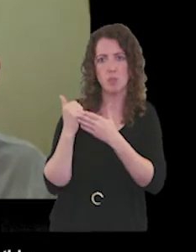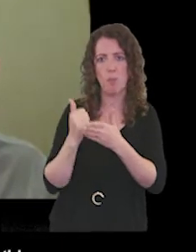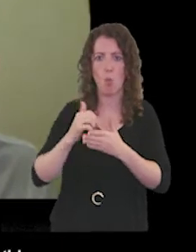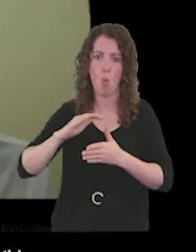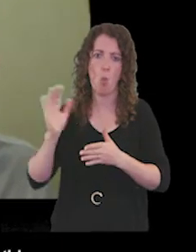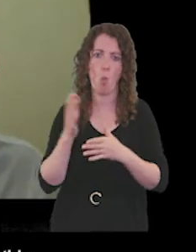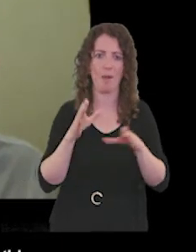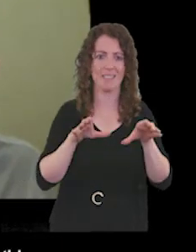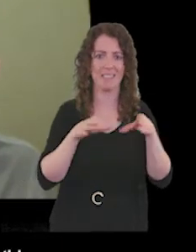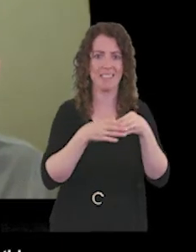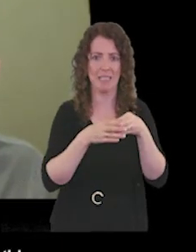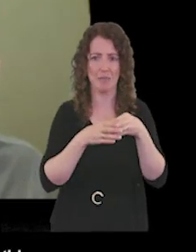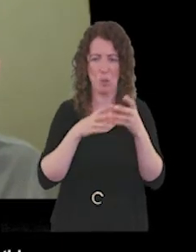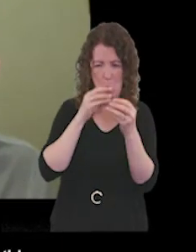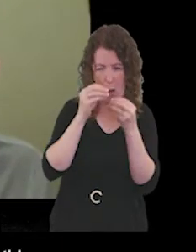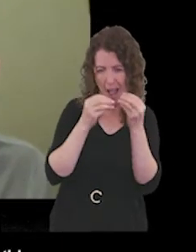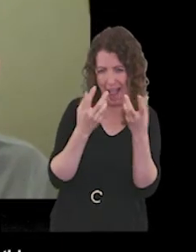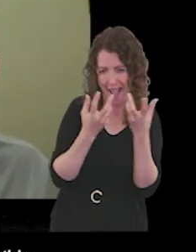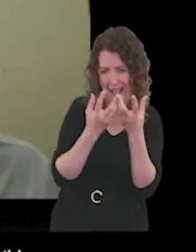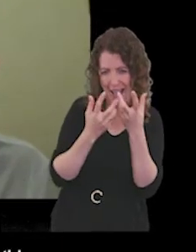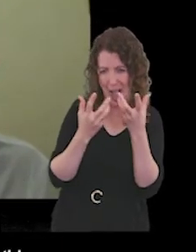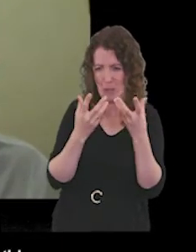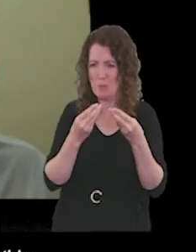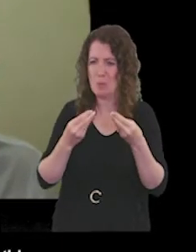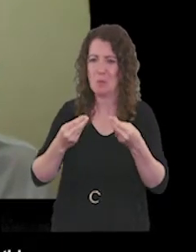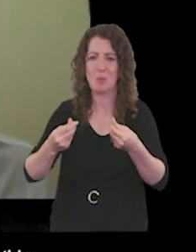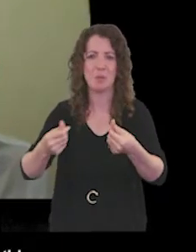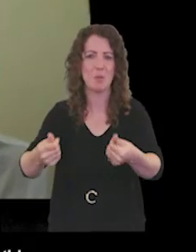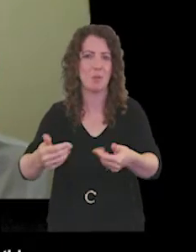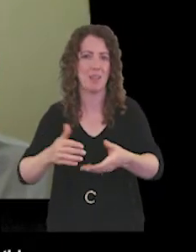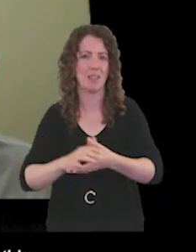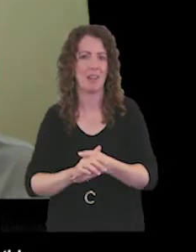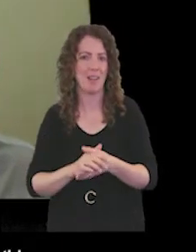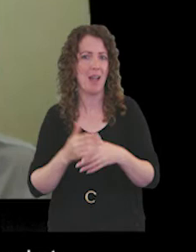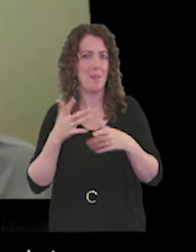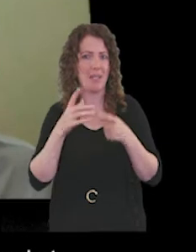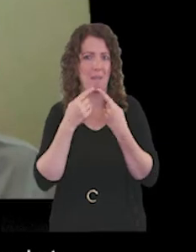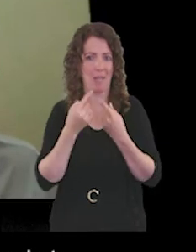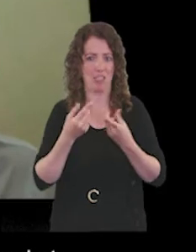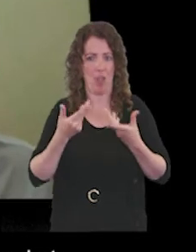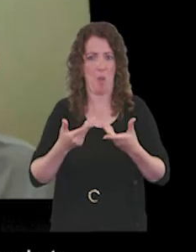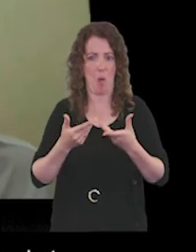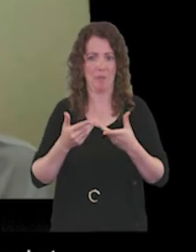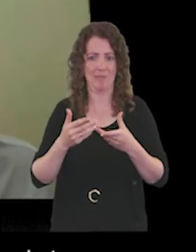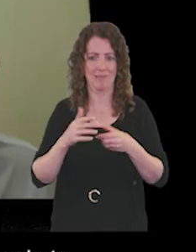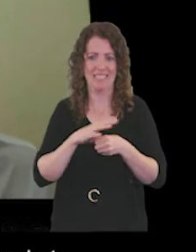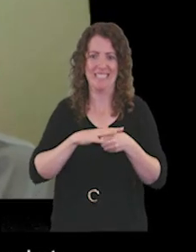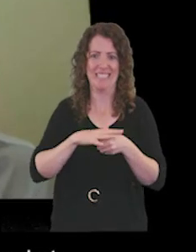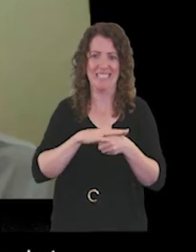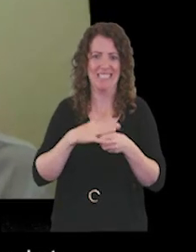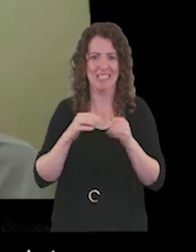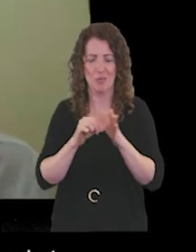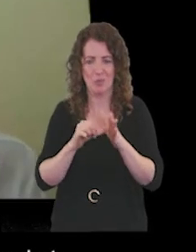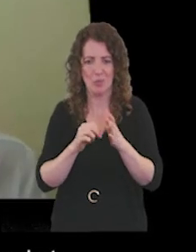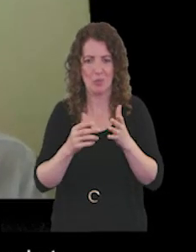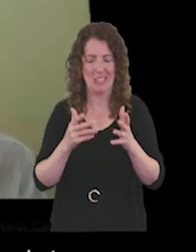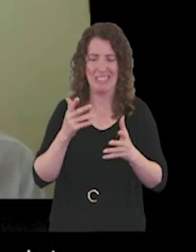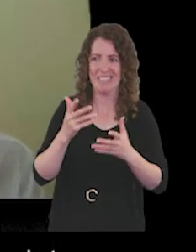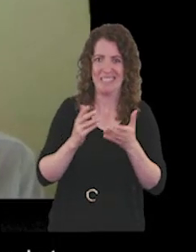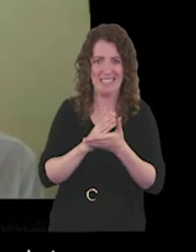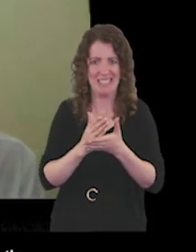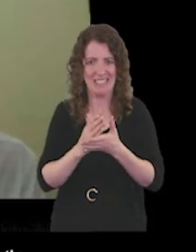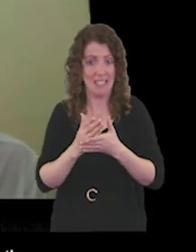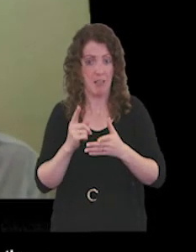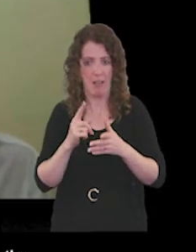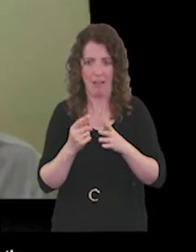our teams navigate this um because i i i sort of mentioned that we're in that sort of gray area at the minute where these things are coming to